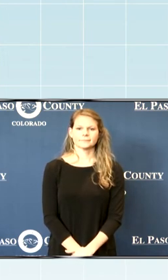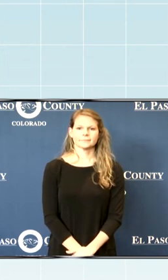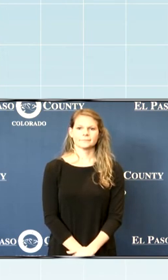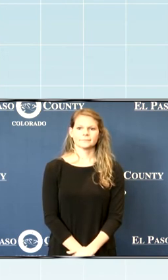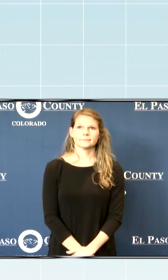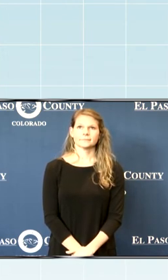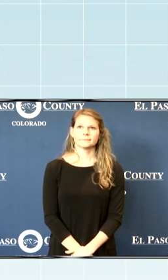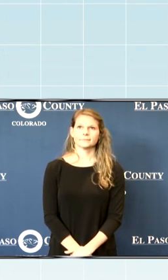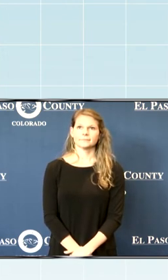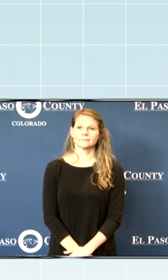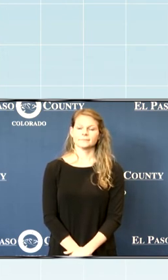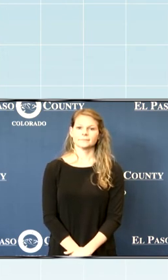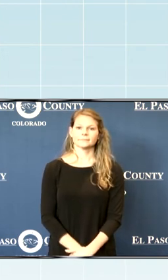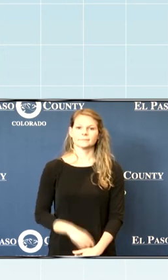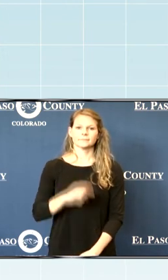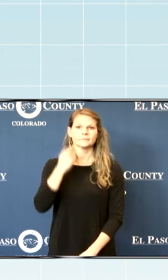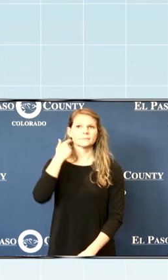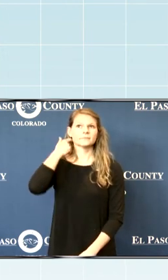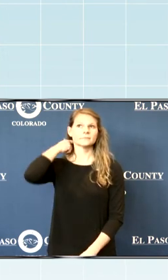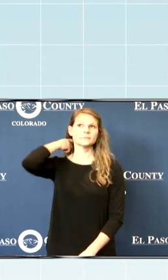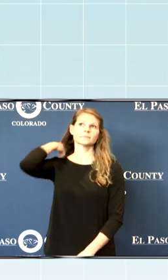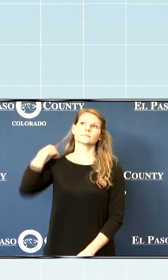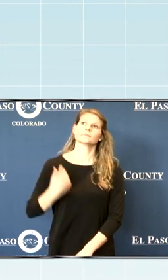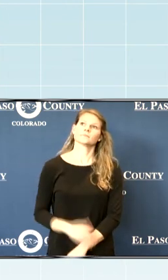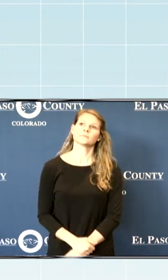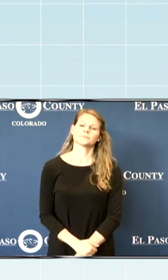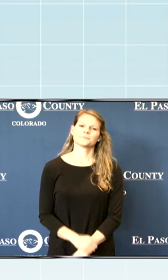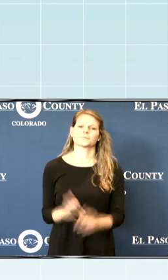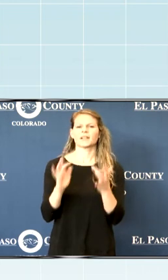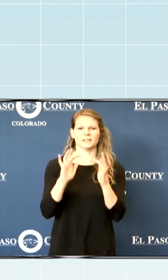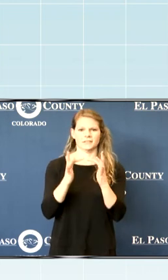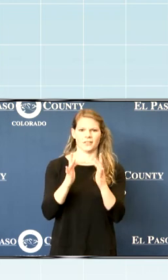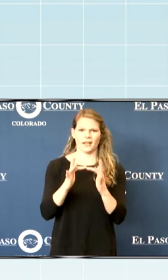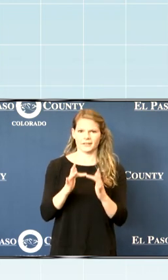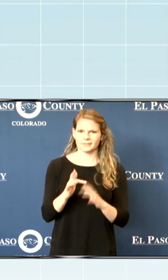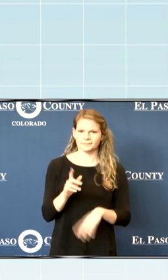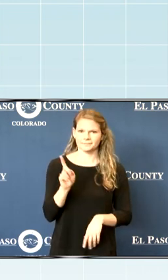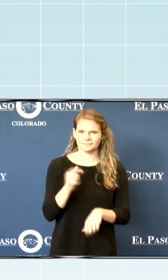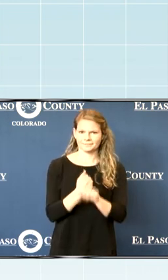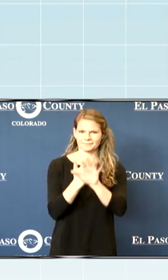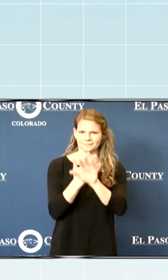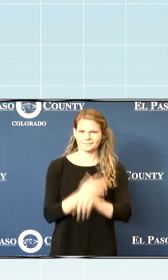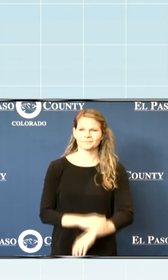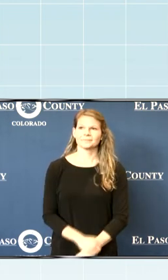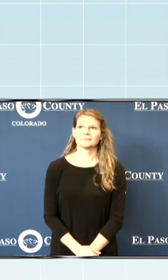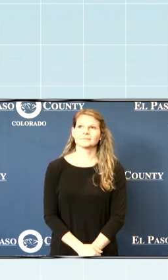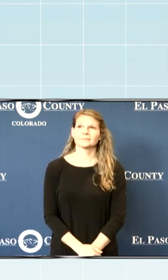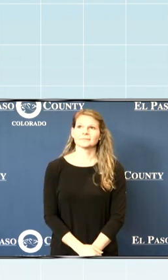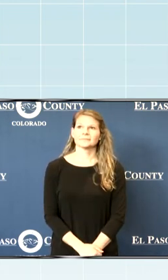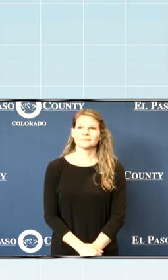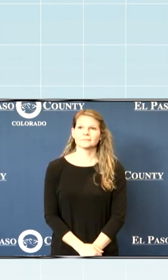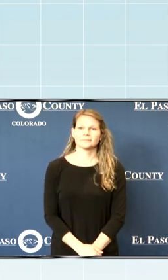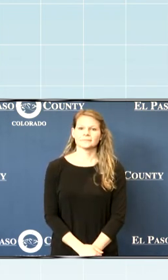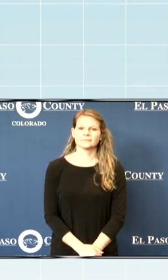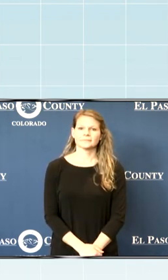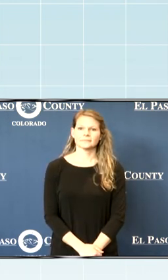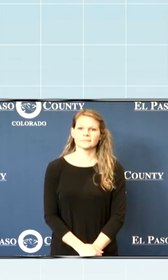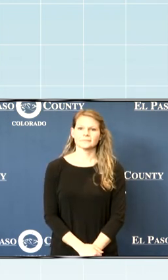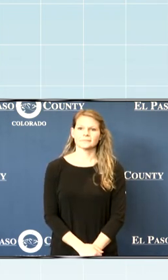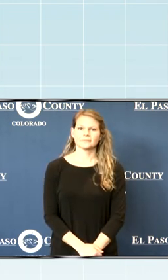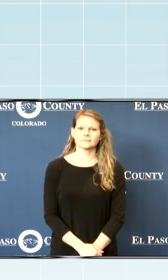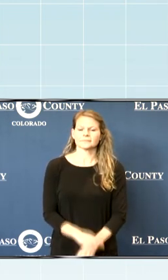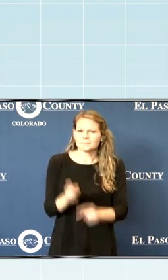Hello, friends. I want to start by saying thank you to all the commissioners and the trust that they put in our organization.